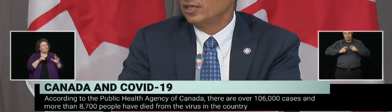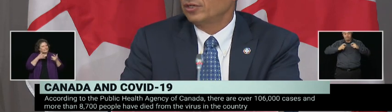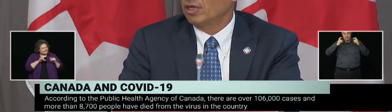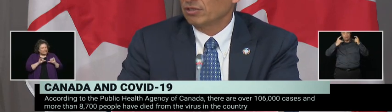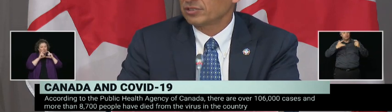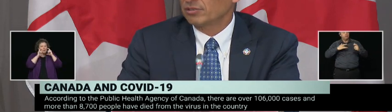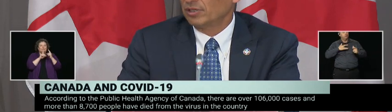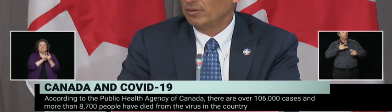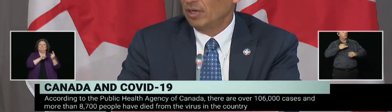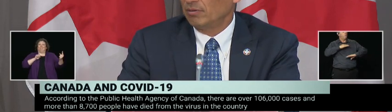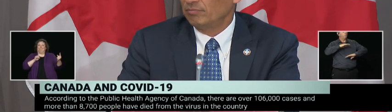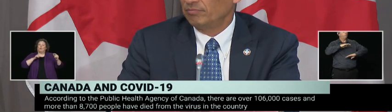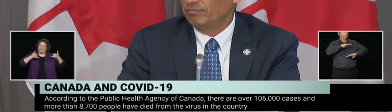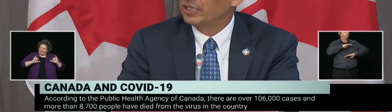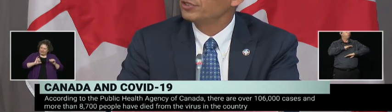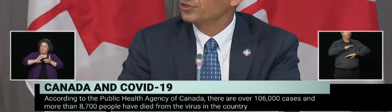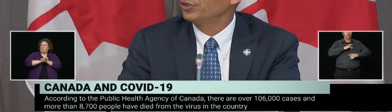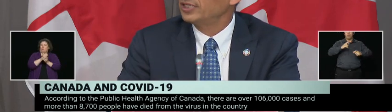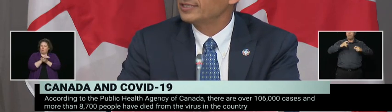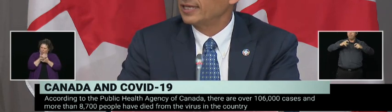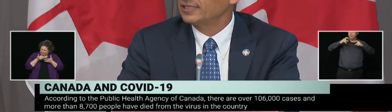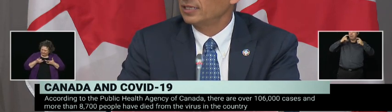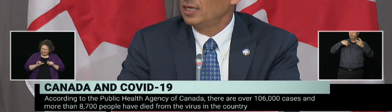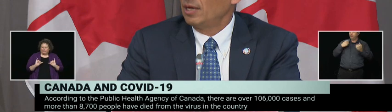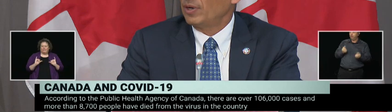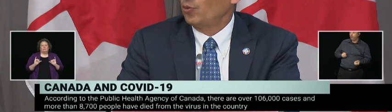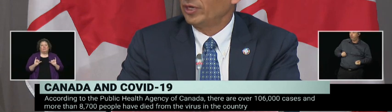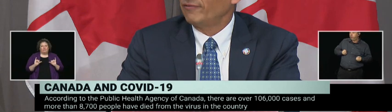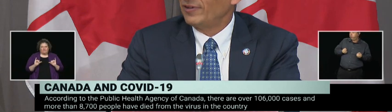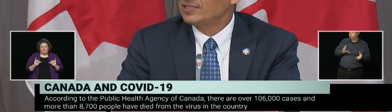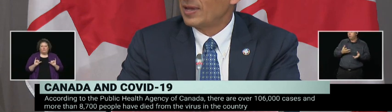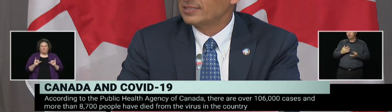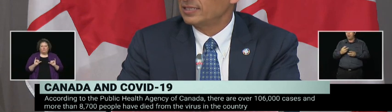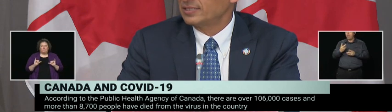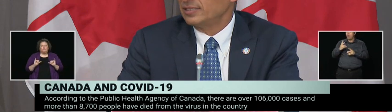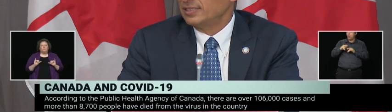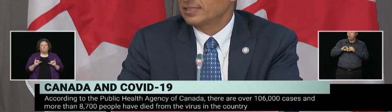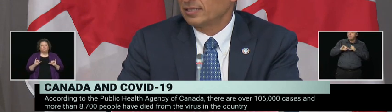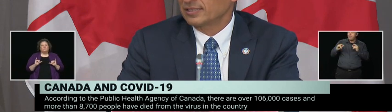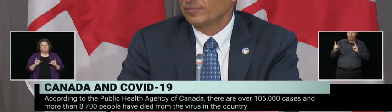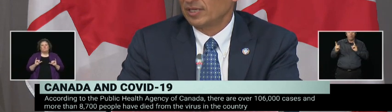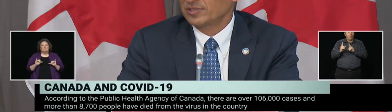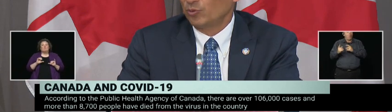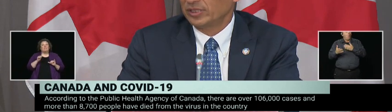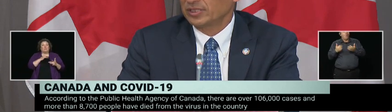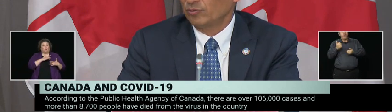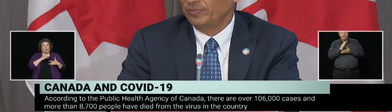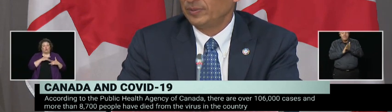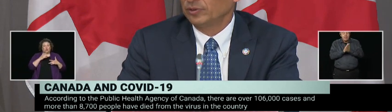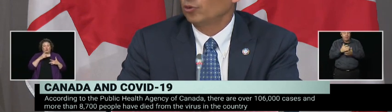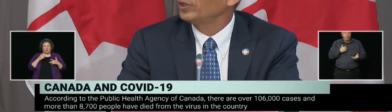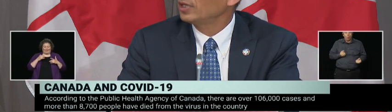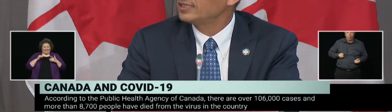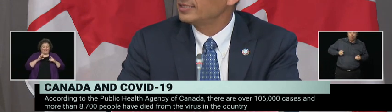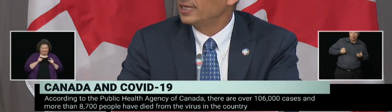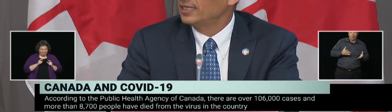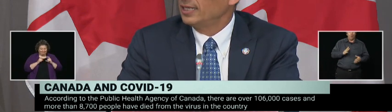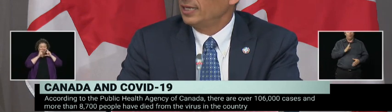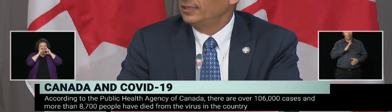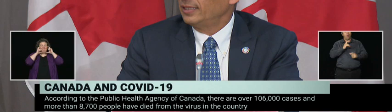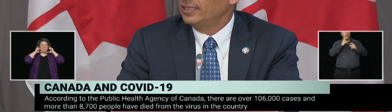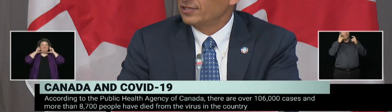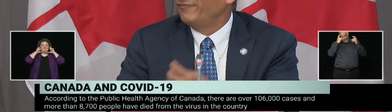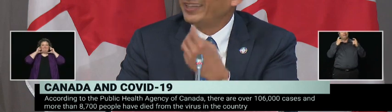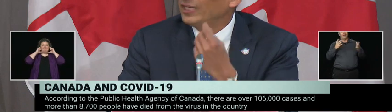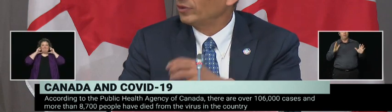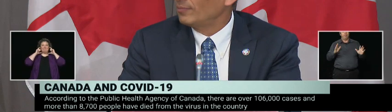And the other also big concern is that by wearing a face mask, it's sometimes what people don't realize is that